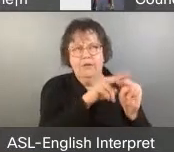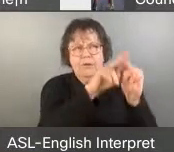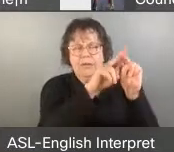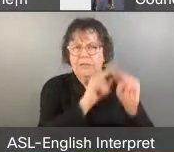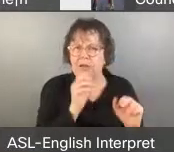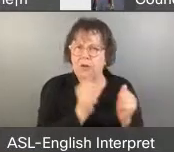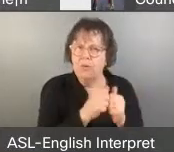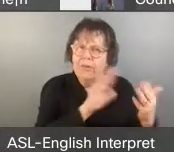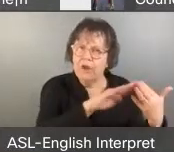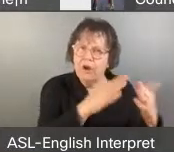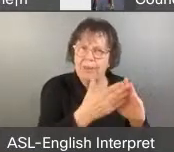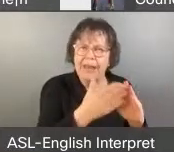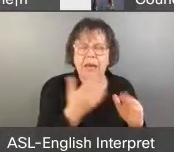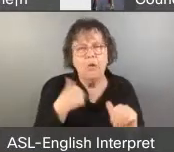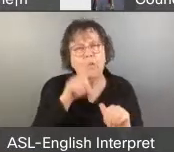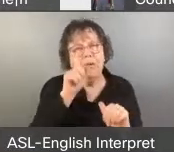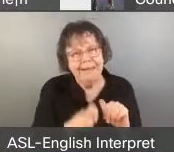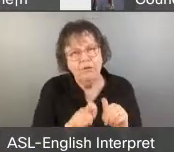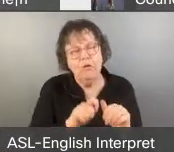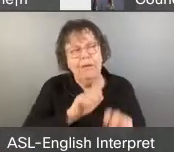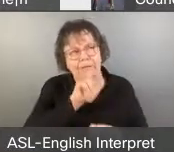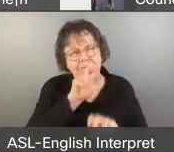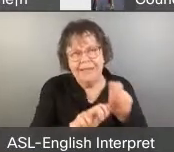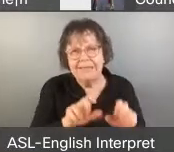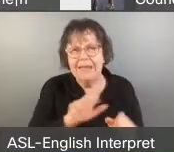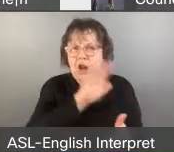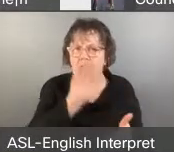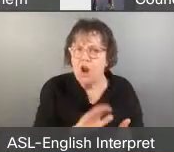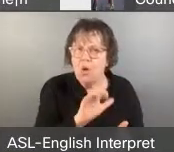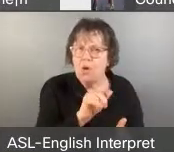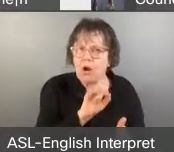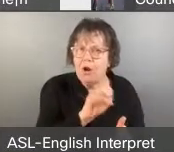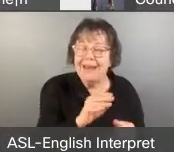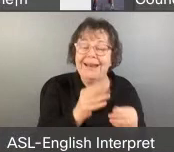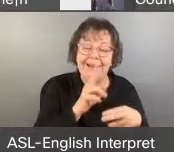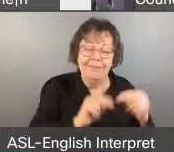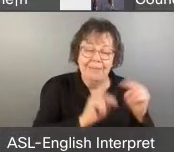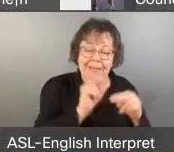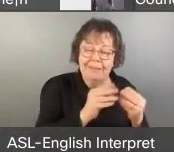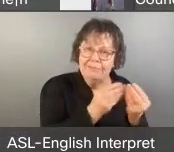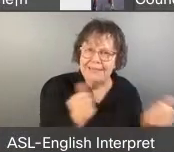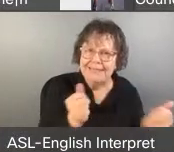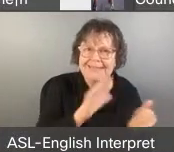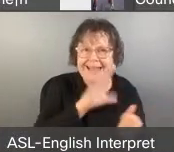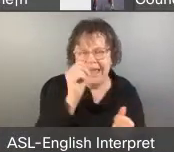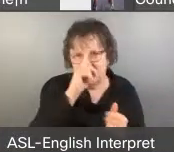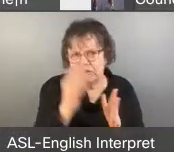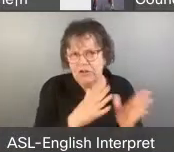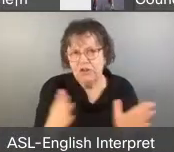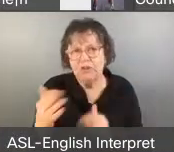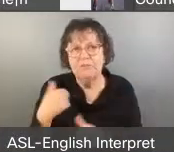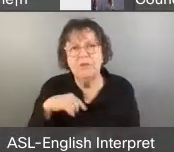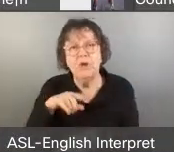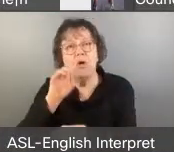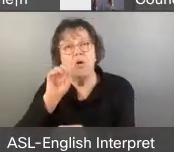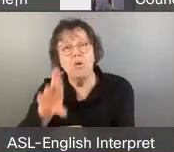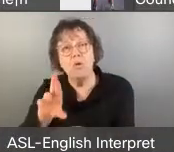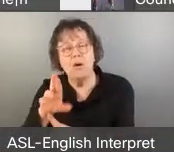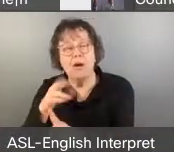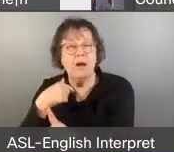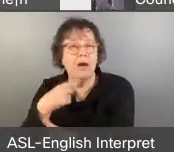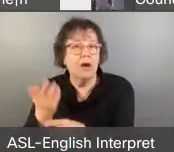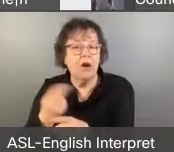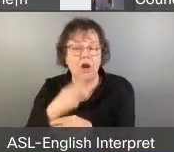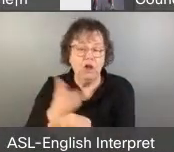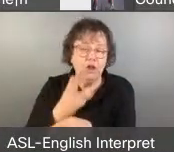to invest in low carbon building materials and construction techniques. One material is mycelium, a root for mushrooms grown on